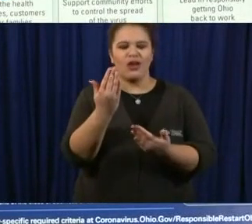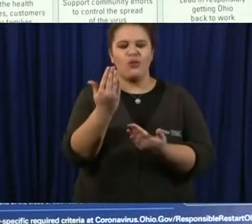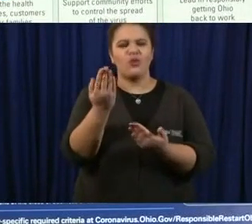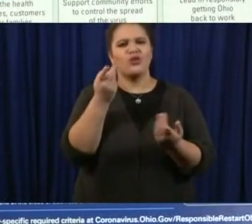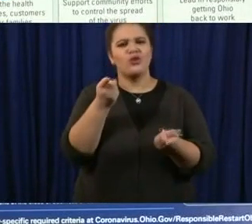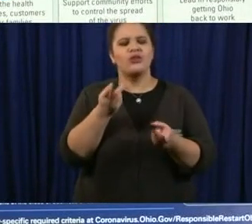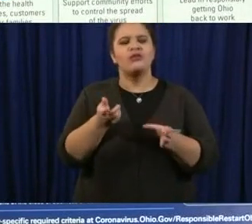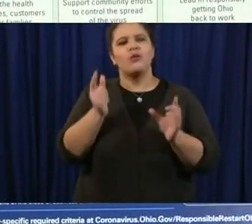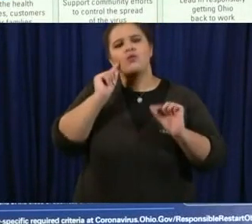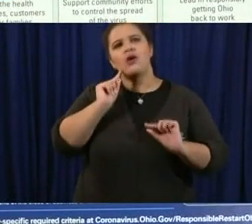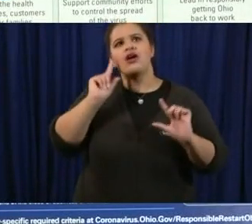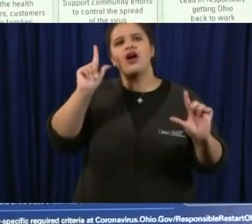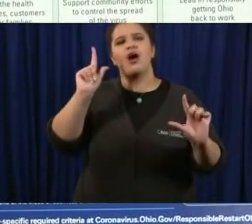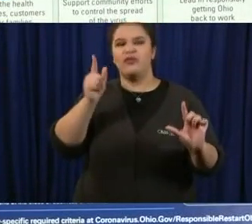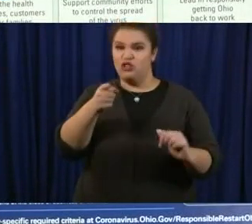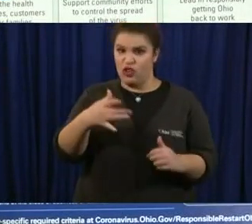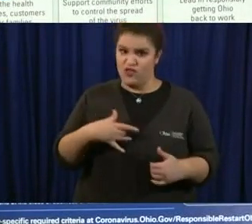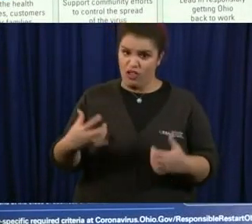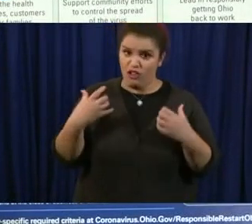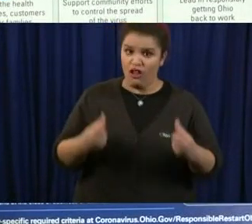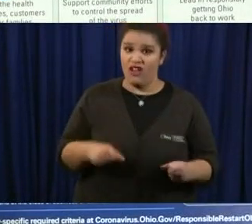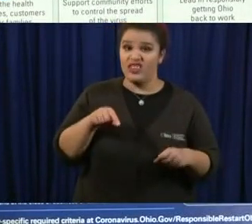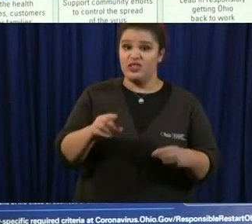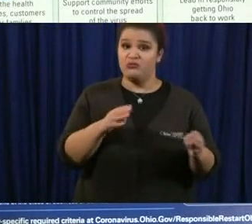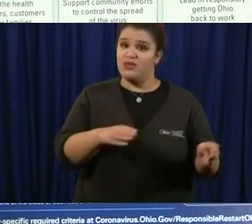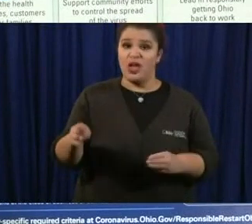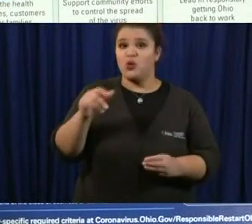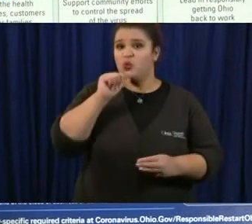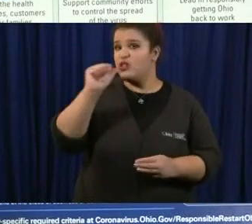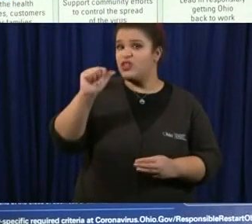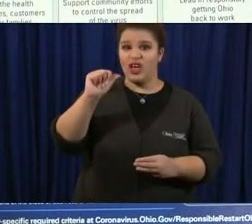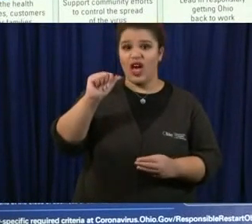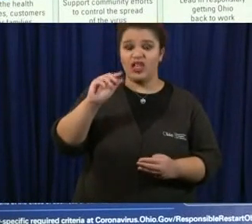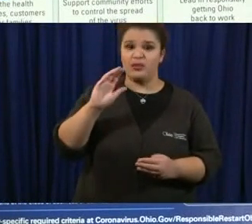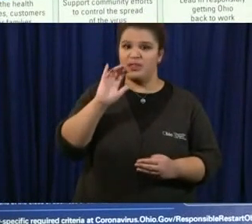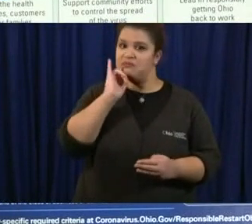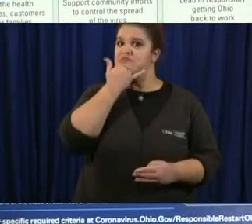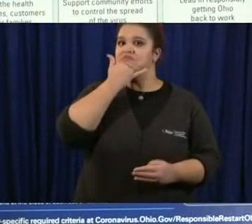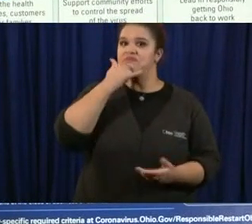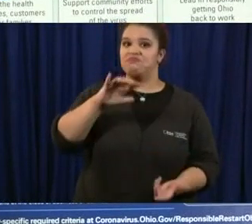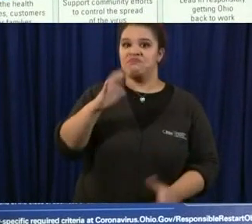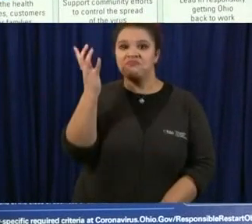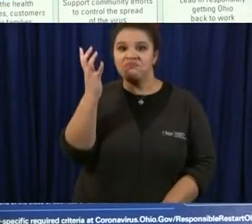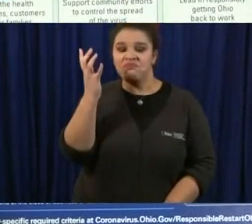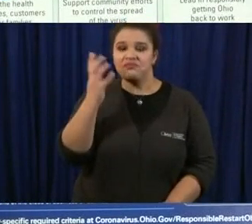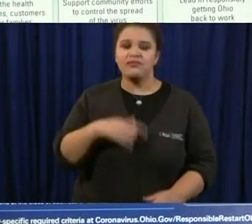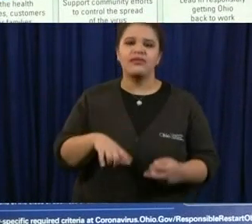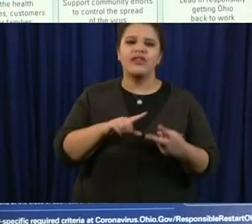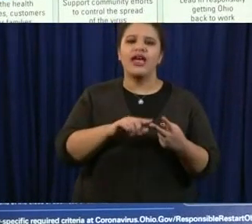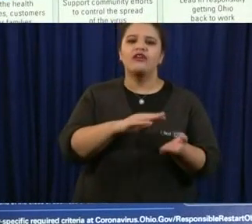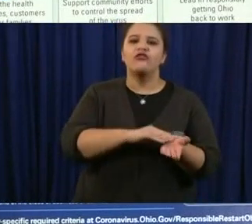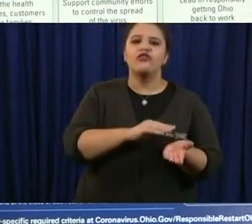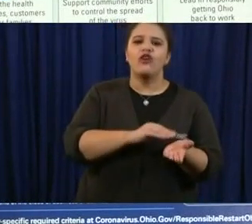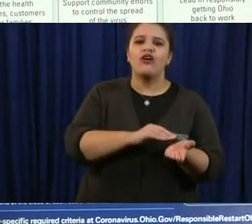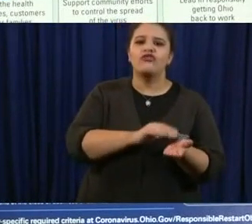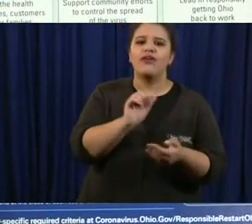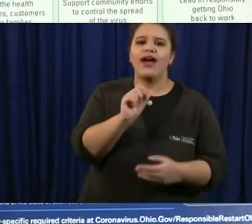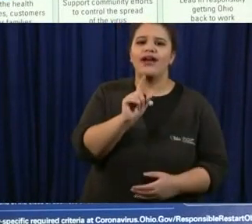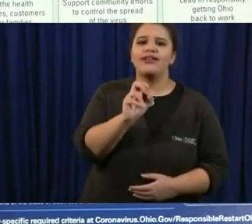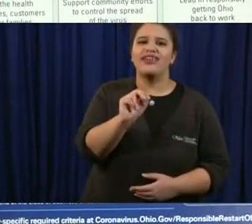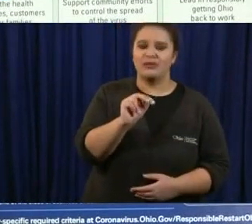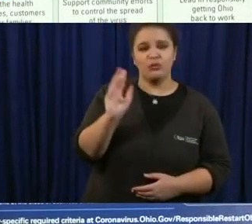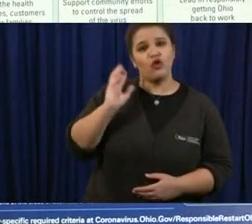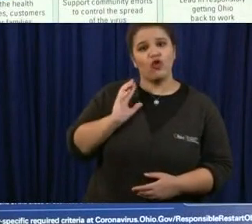not backfire and for dr acton do you think that the stay-at-home order in any way conflicts with your own medical advice you gave earlier